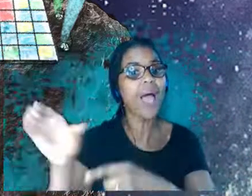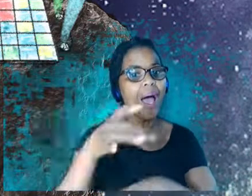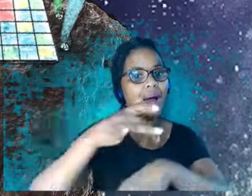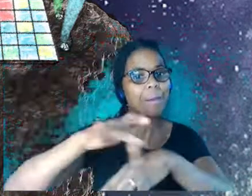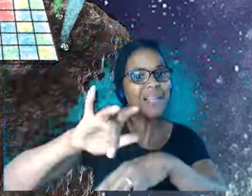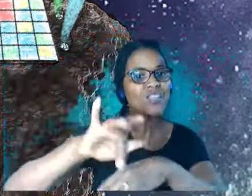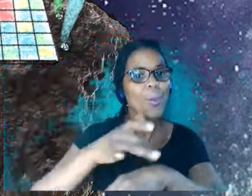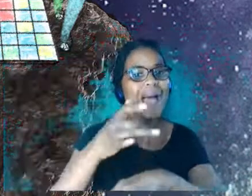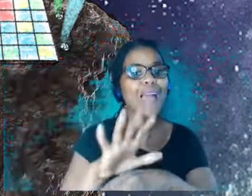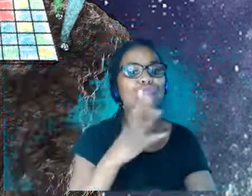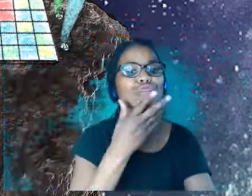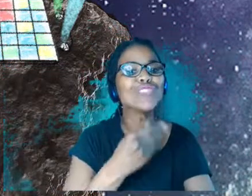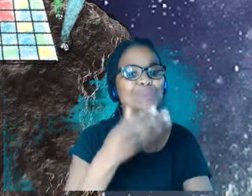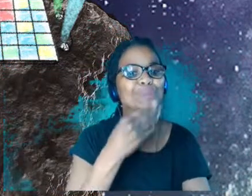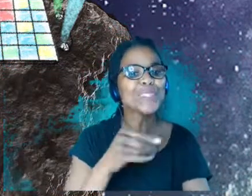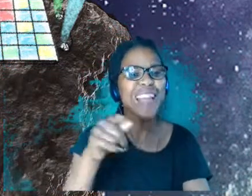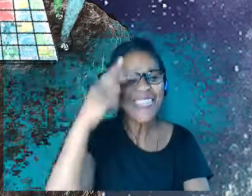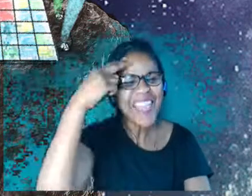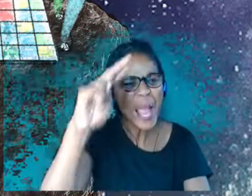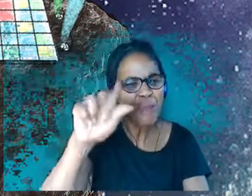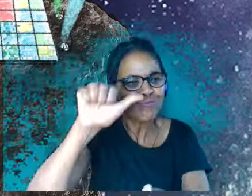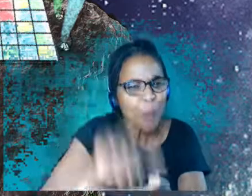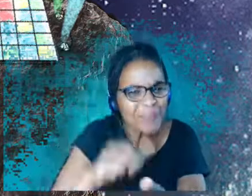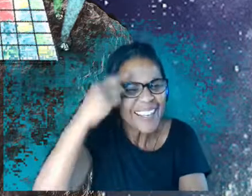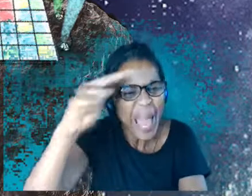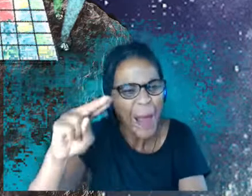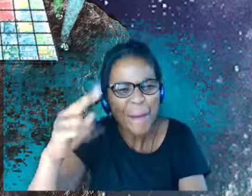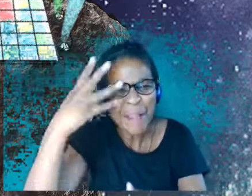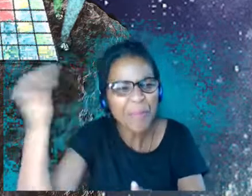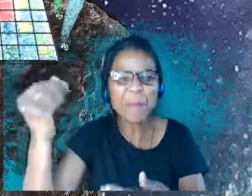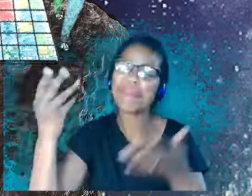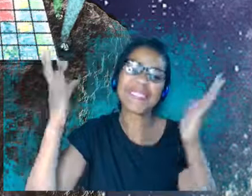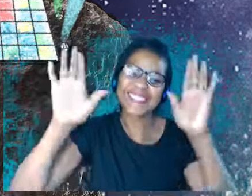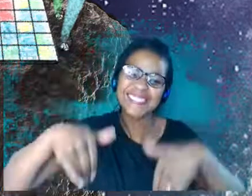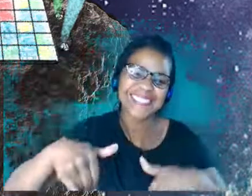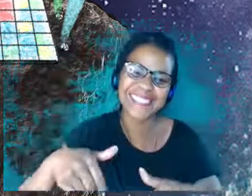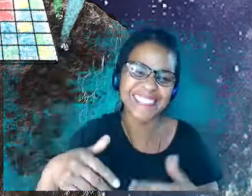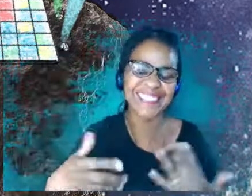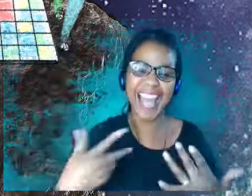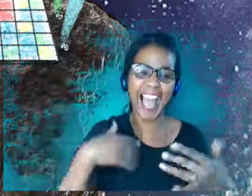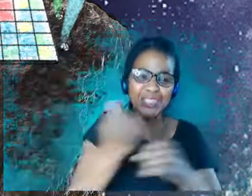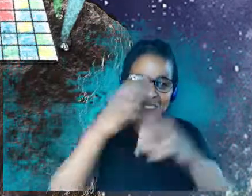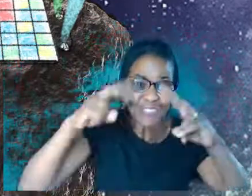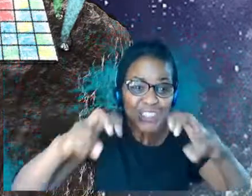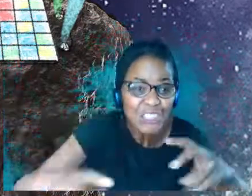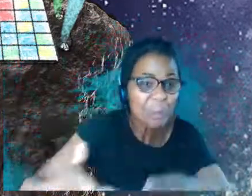am really struggling for the name a bit. That was terrible. You should have told me in advance I could reference it properly.